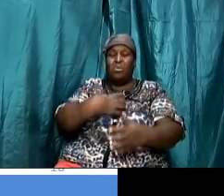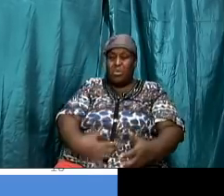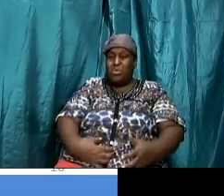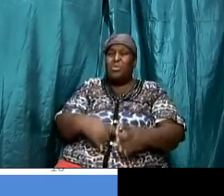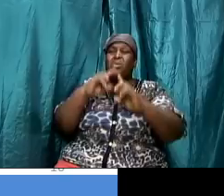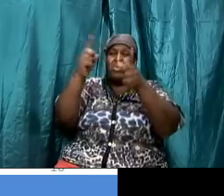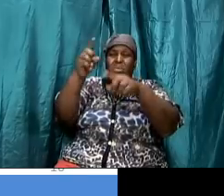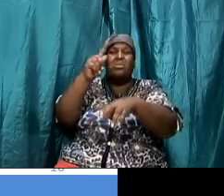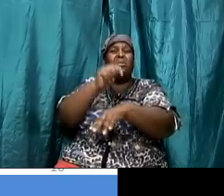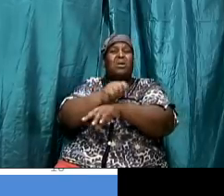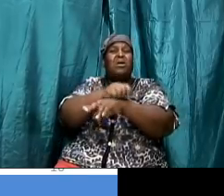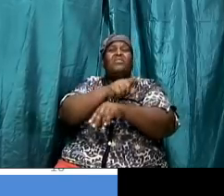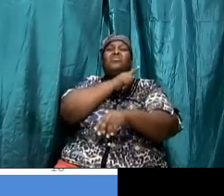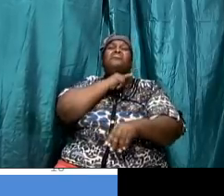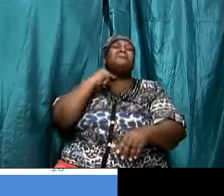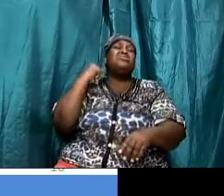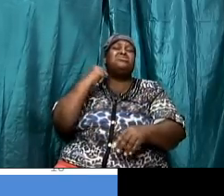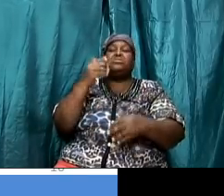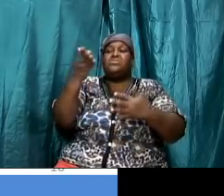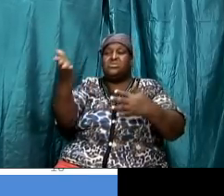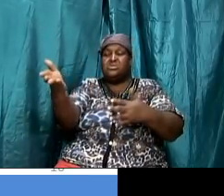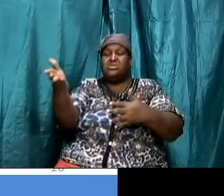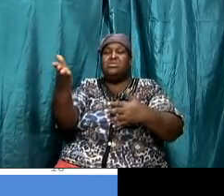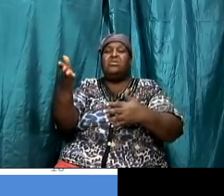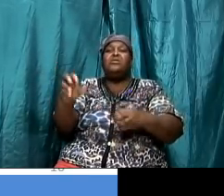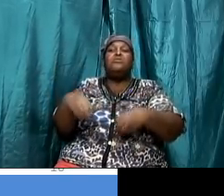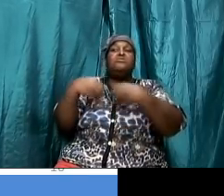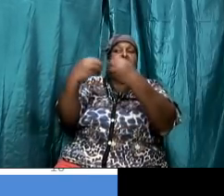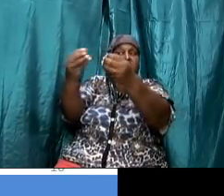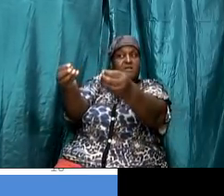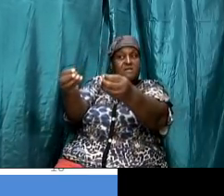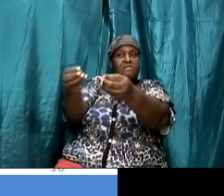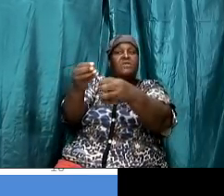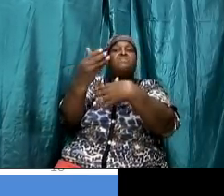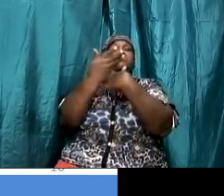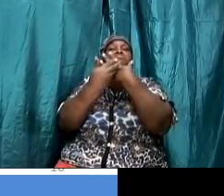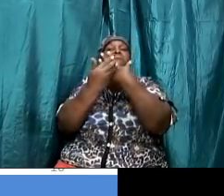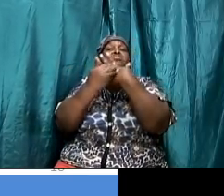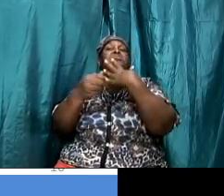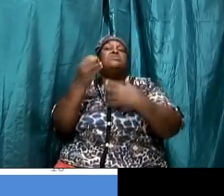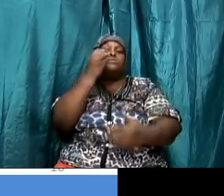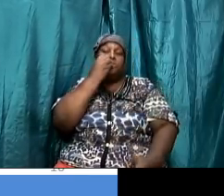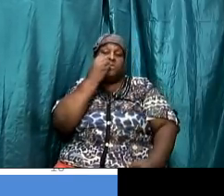priests that was there gave them the bread to eat